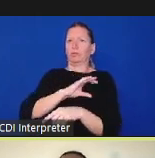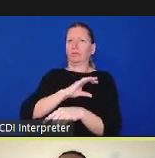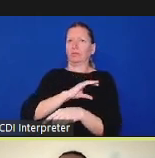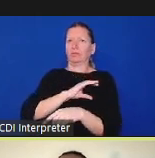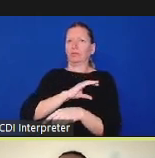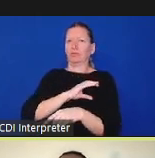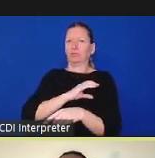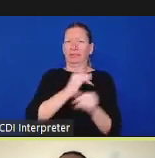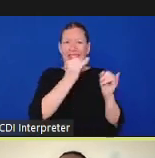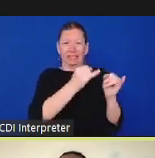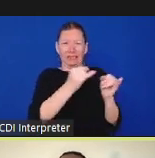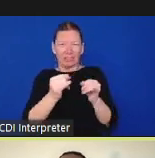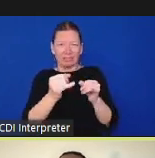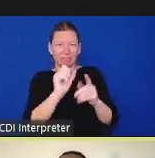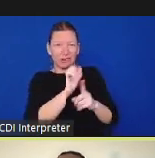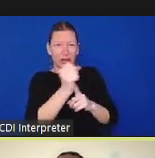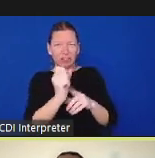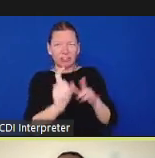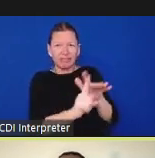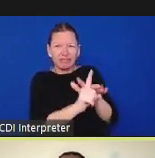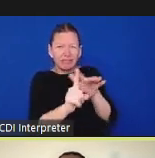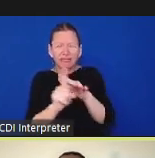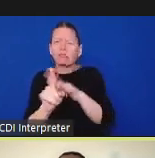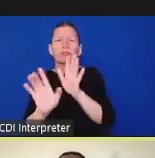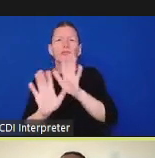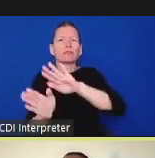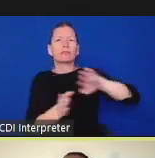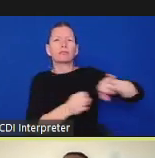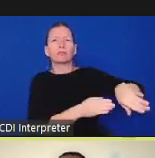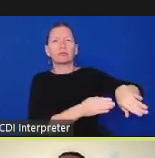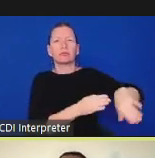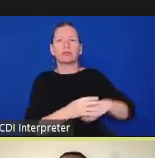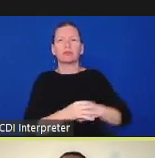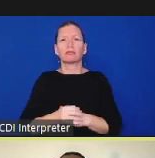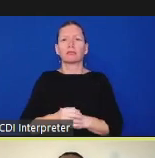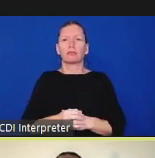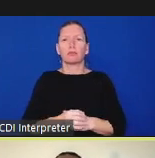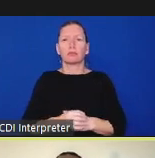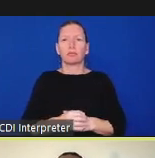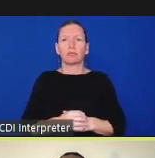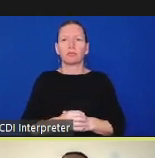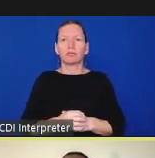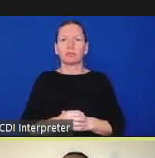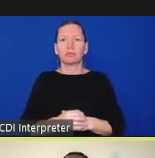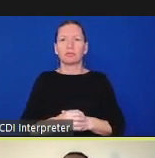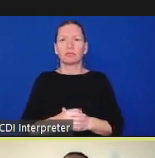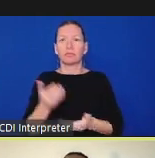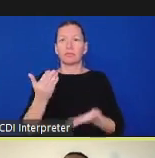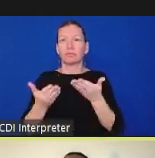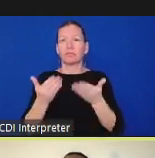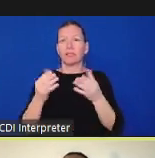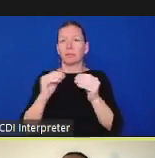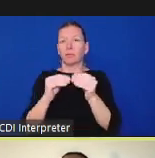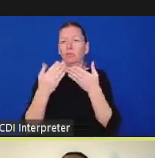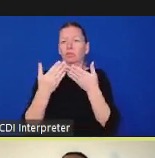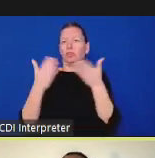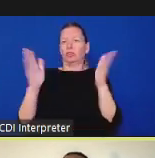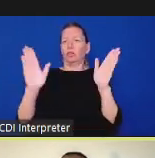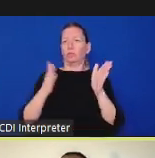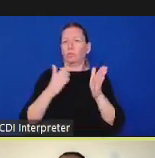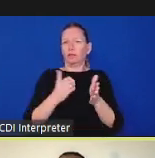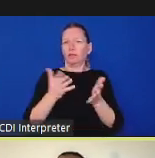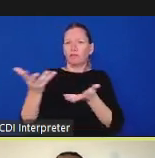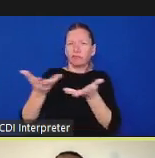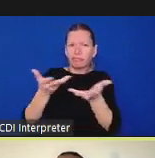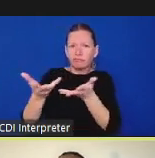proactive way of promoting change because taking this long-term systemic uh view